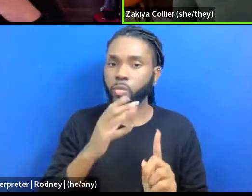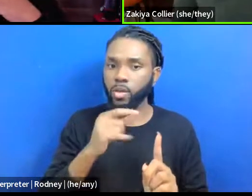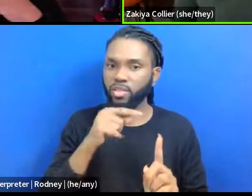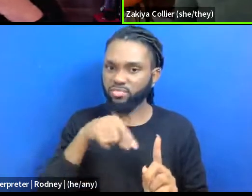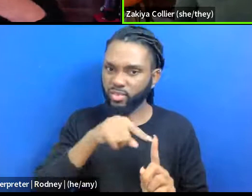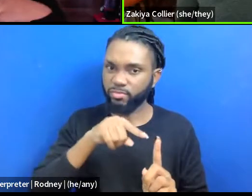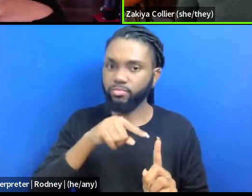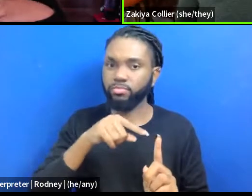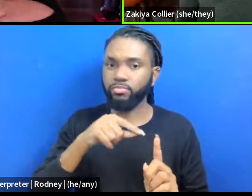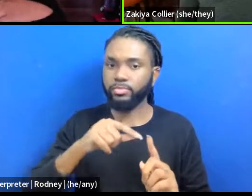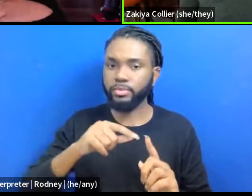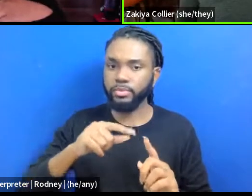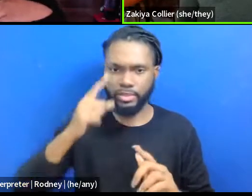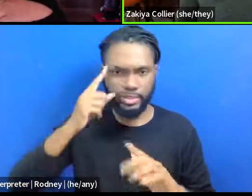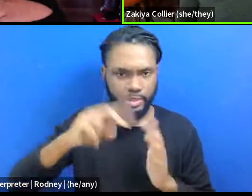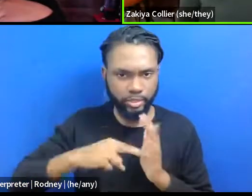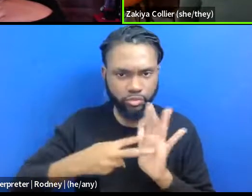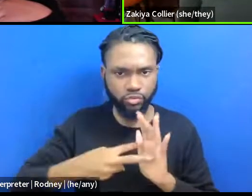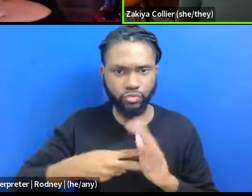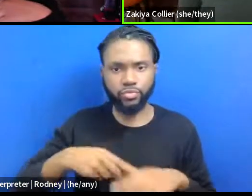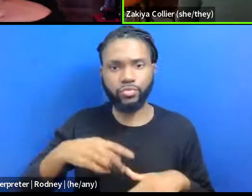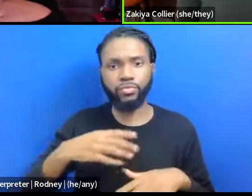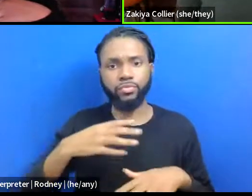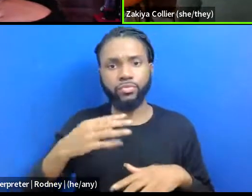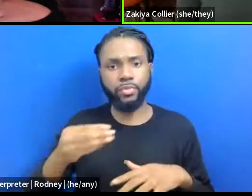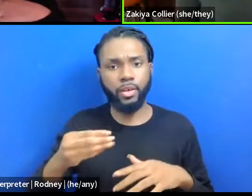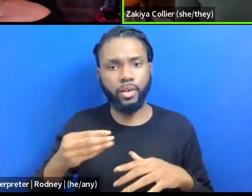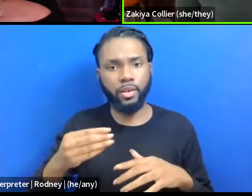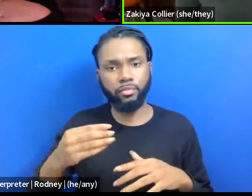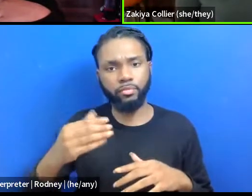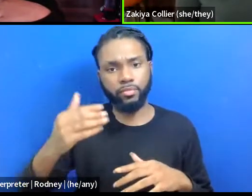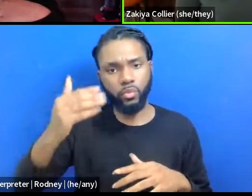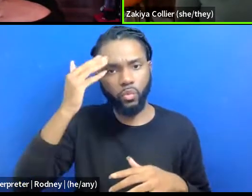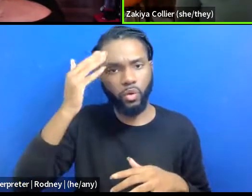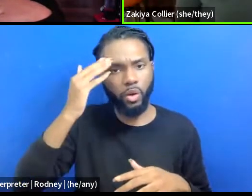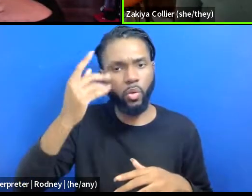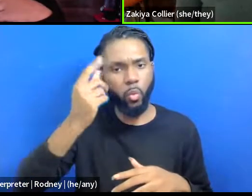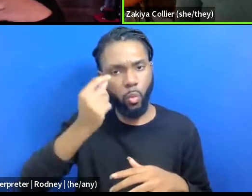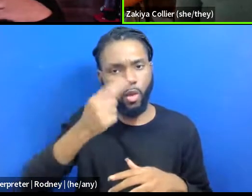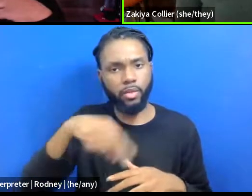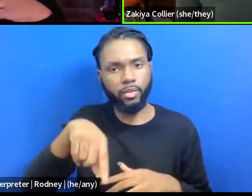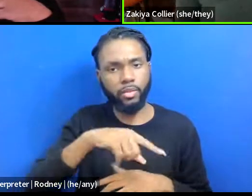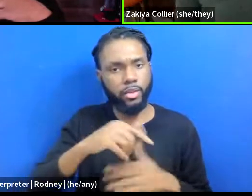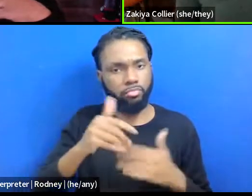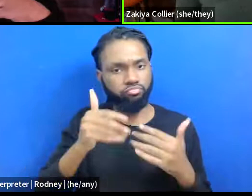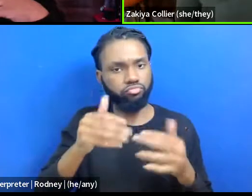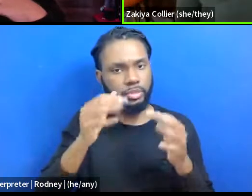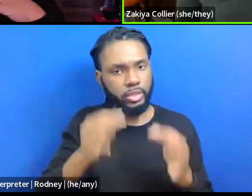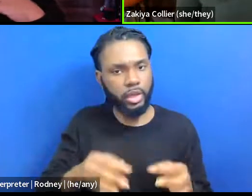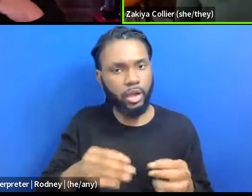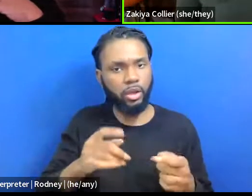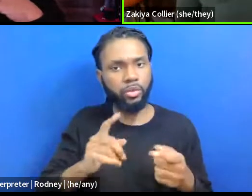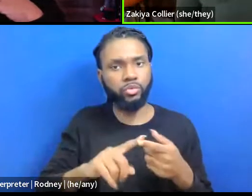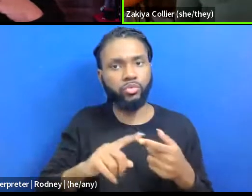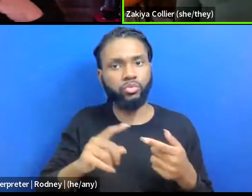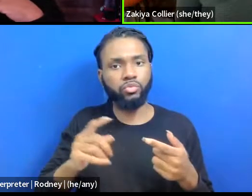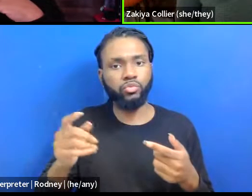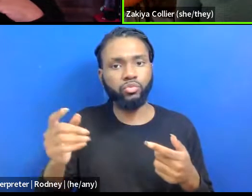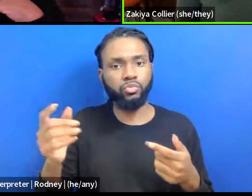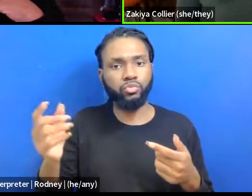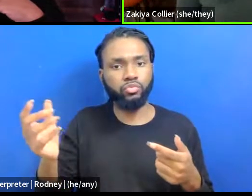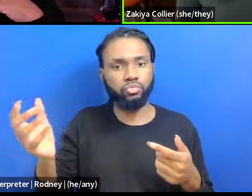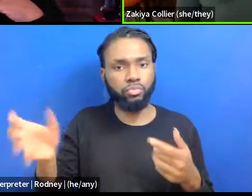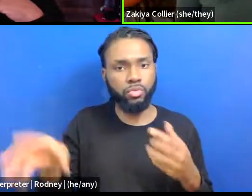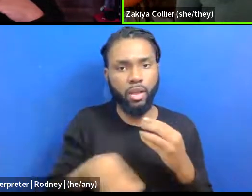and be aware of what they were actually deciding to bring into their